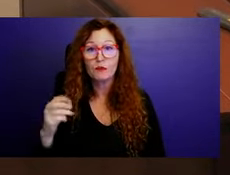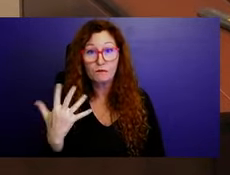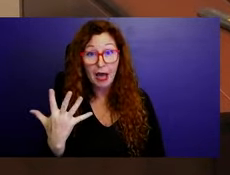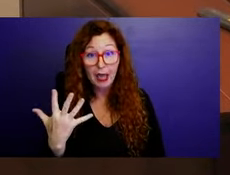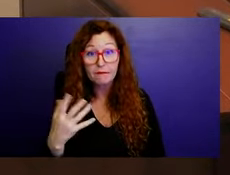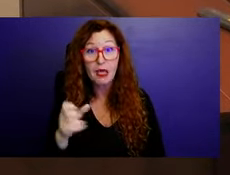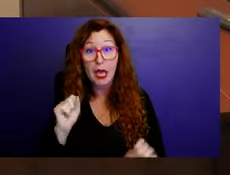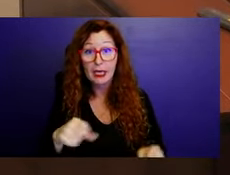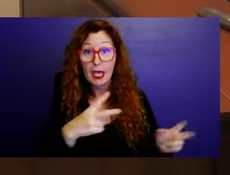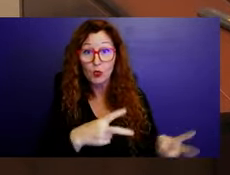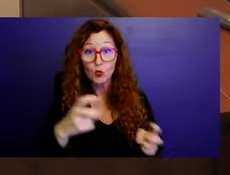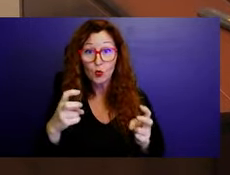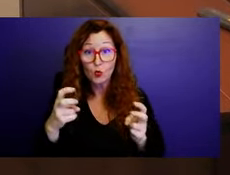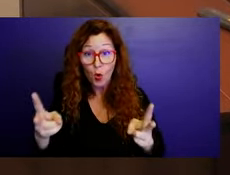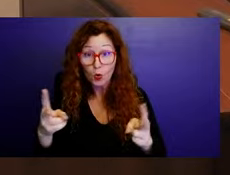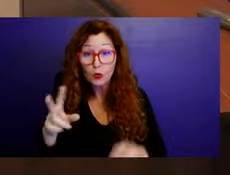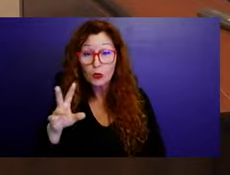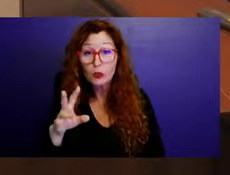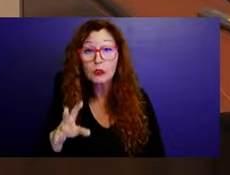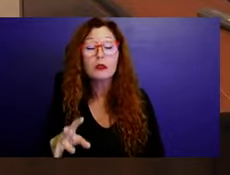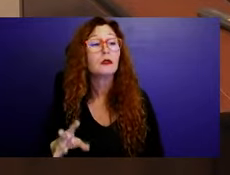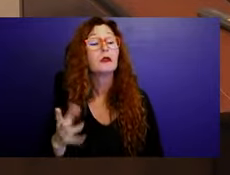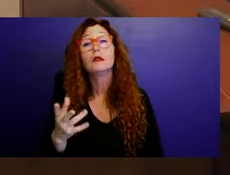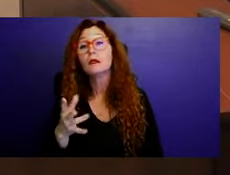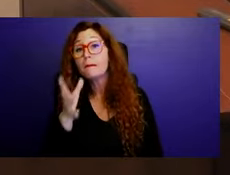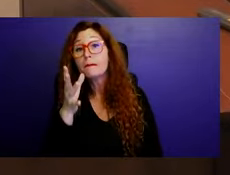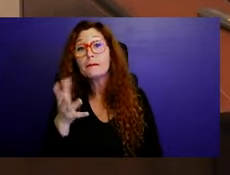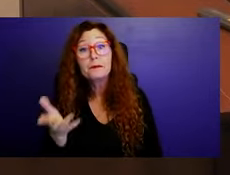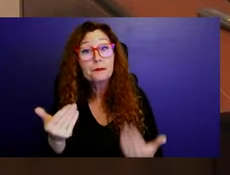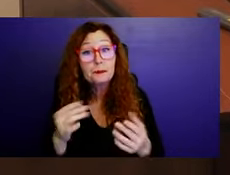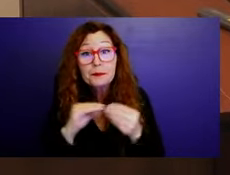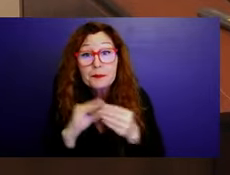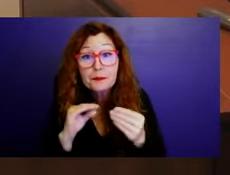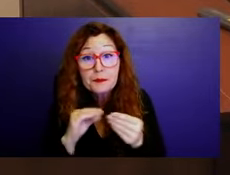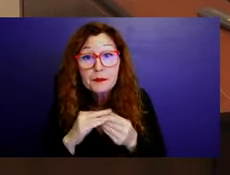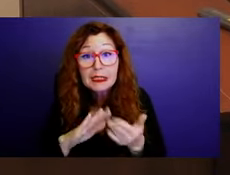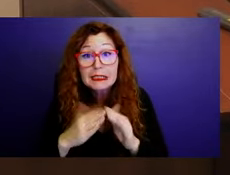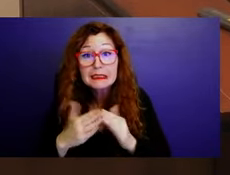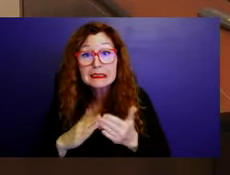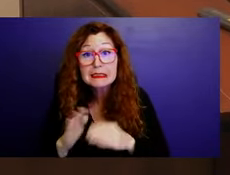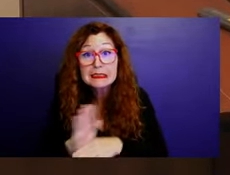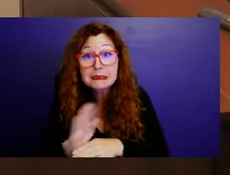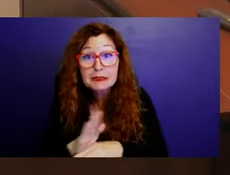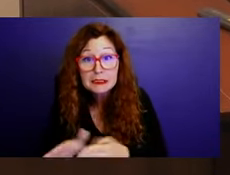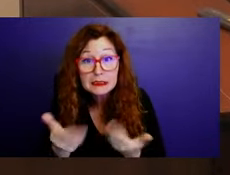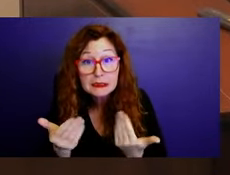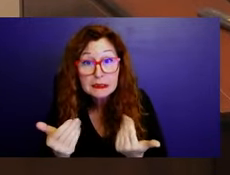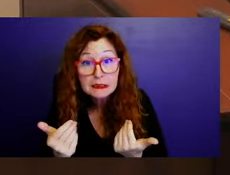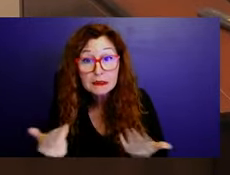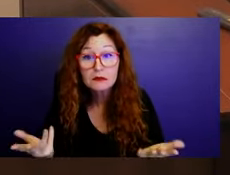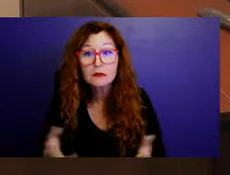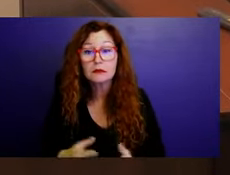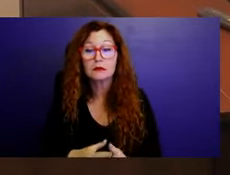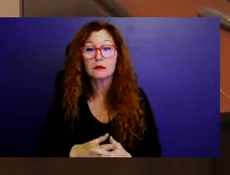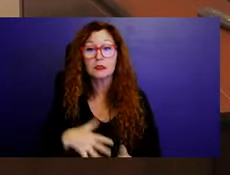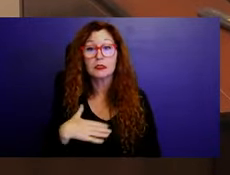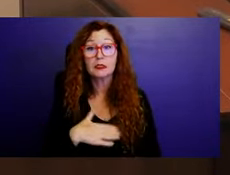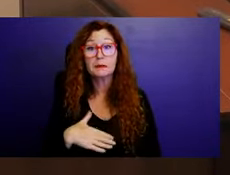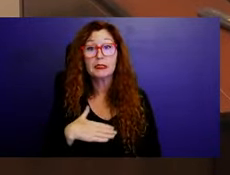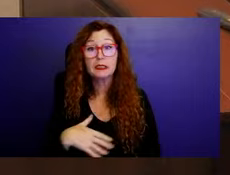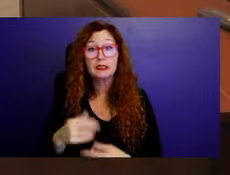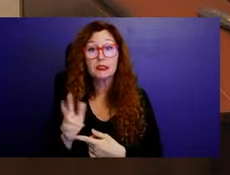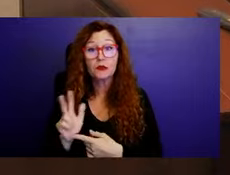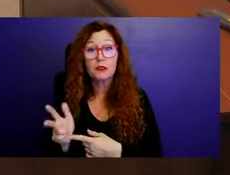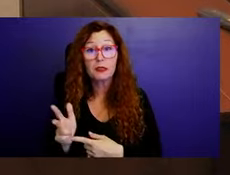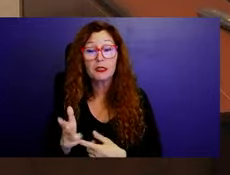Ma'am, the comments have to be about city business. If you could connect it to city business. It be three minutes as per. Please connect